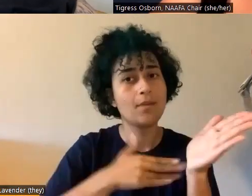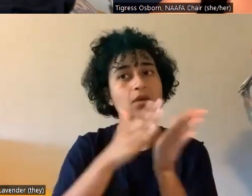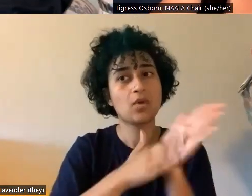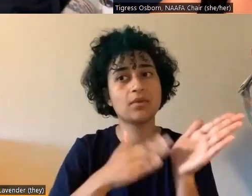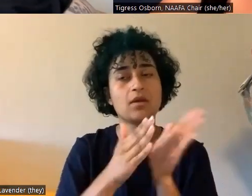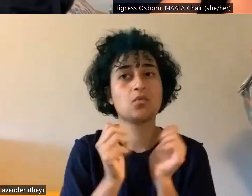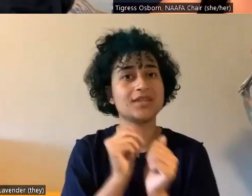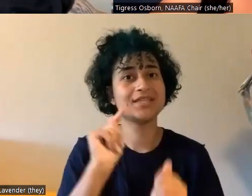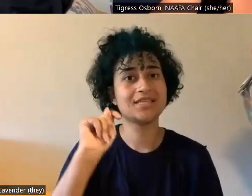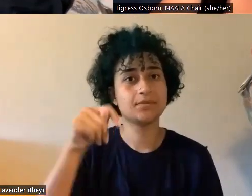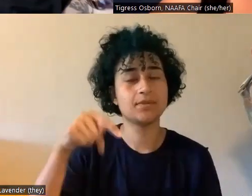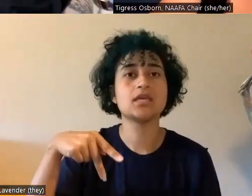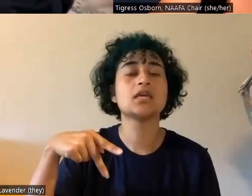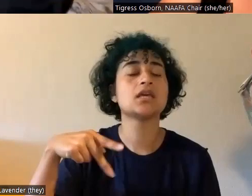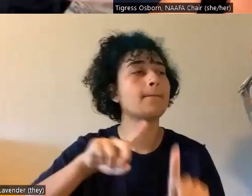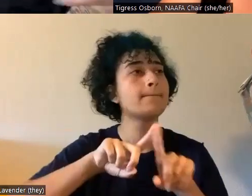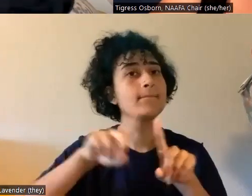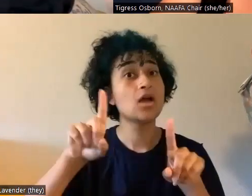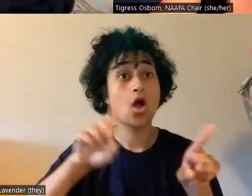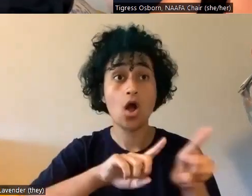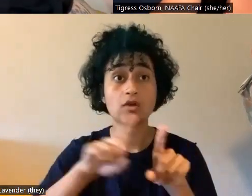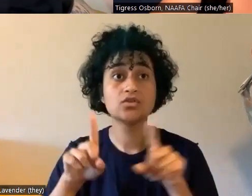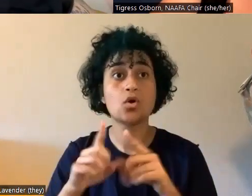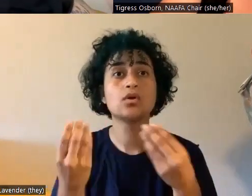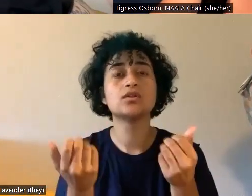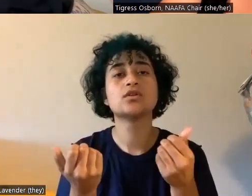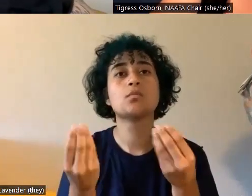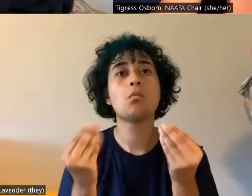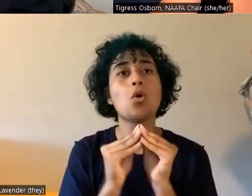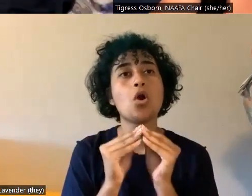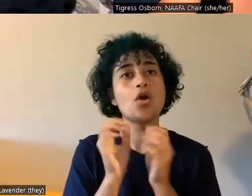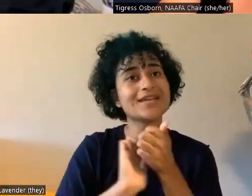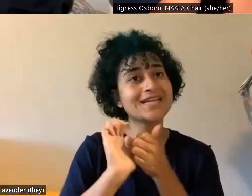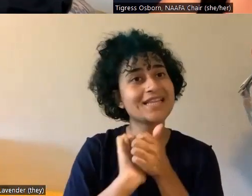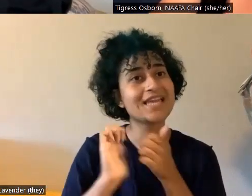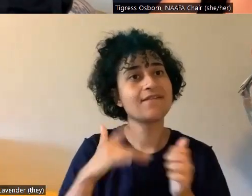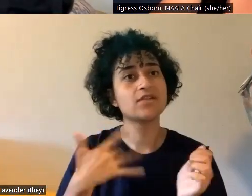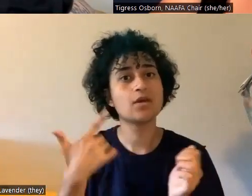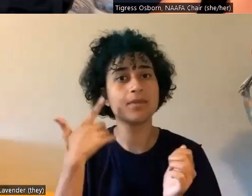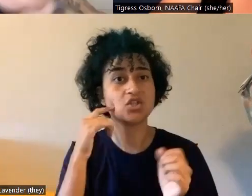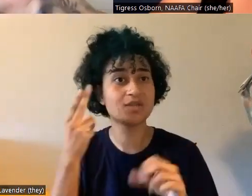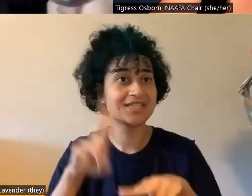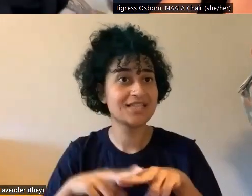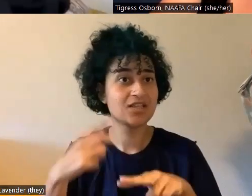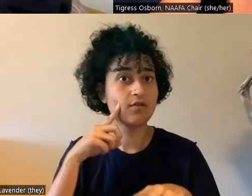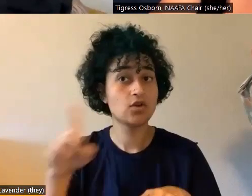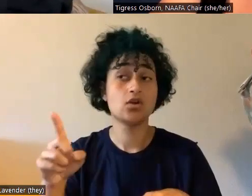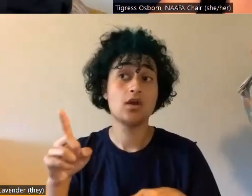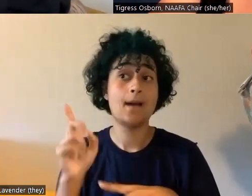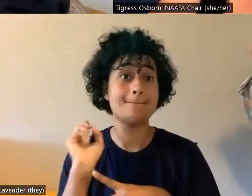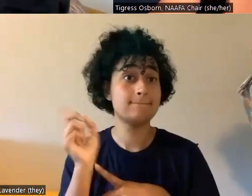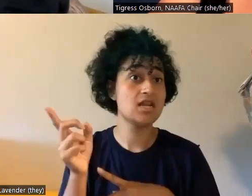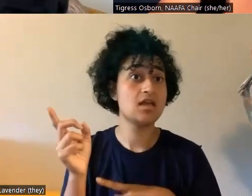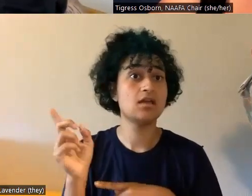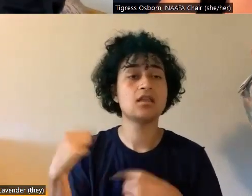and B it gets a more clean feel because you can sit there for a minute and just like, till you